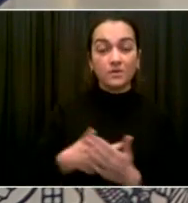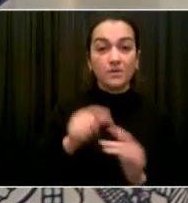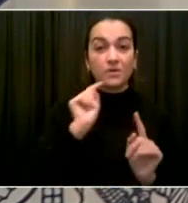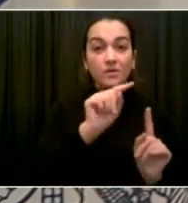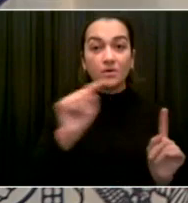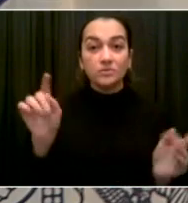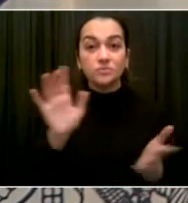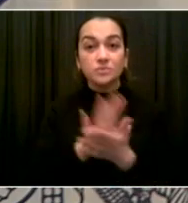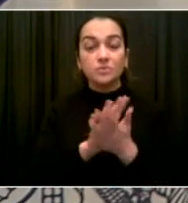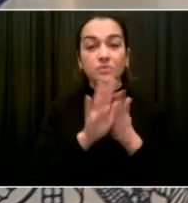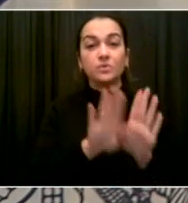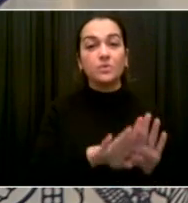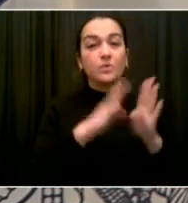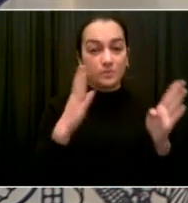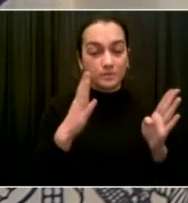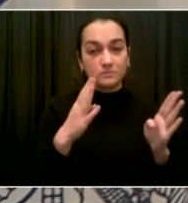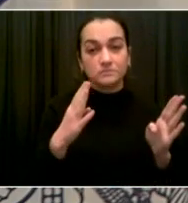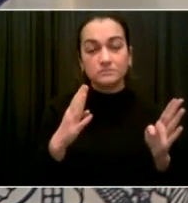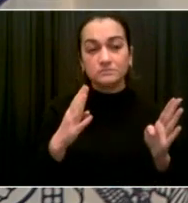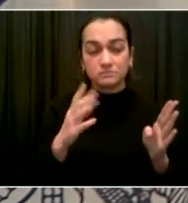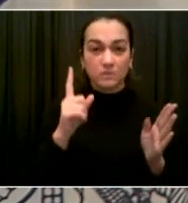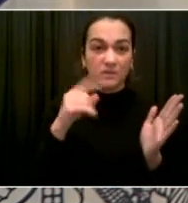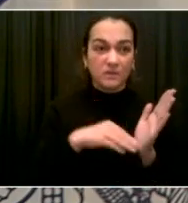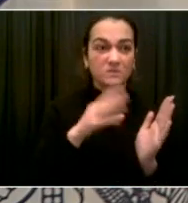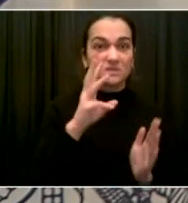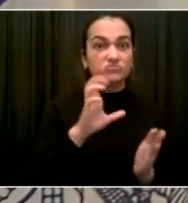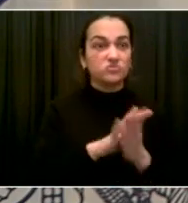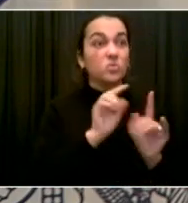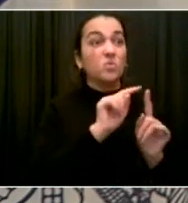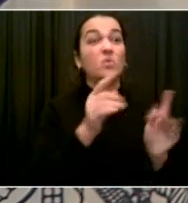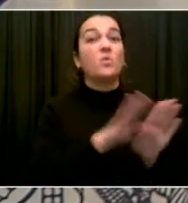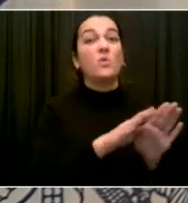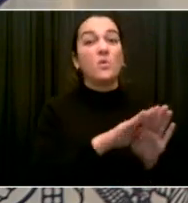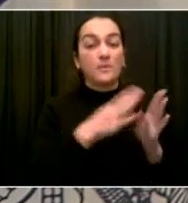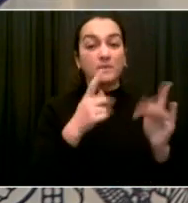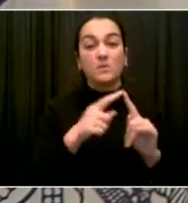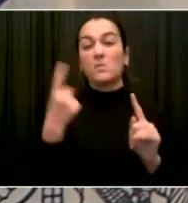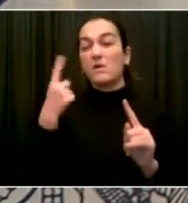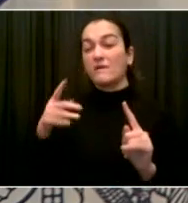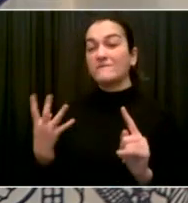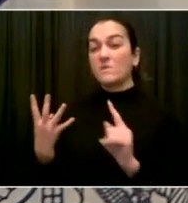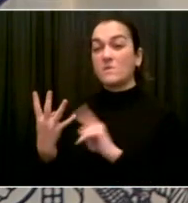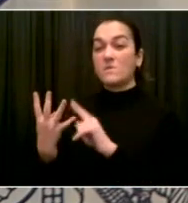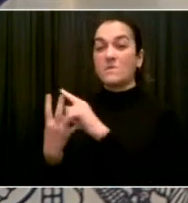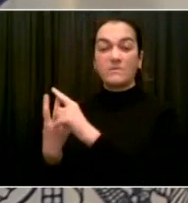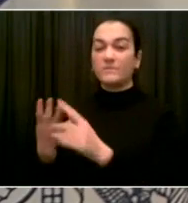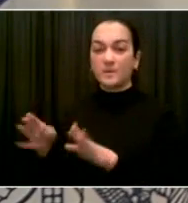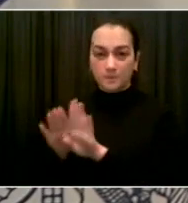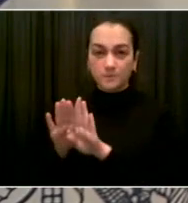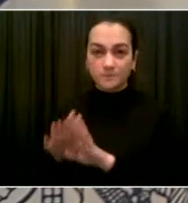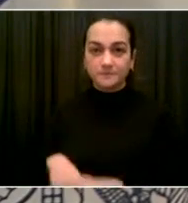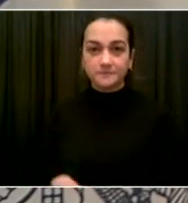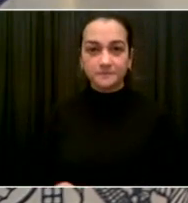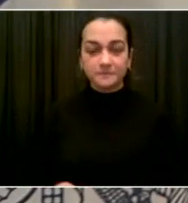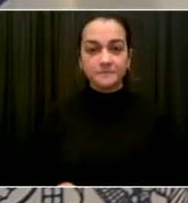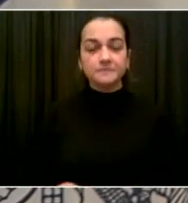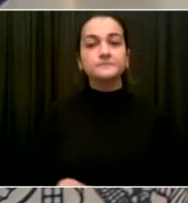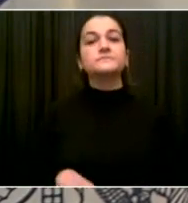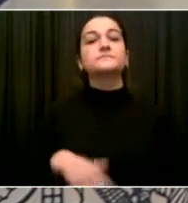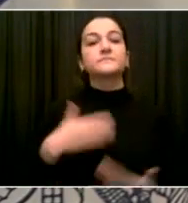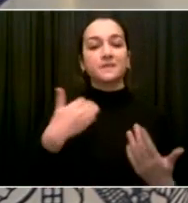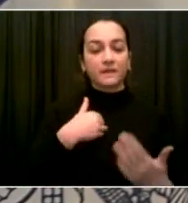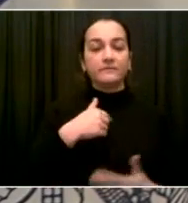We had a meaningful number of classroom closures, but overwhelmingly the vast, vast, vast majority of our